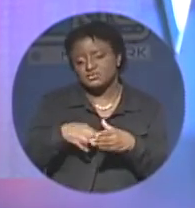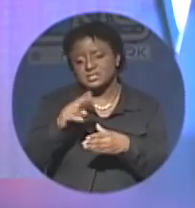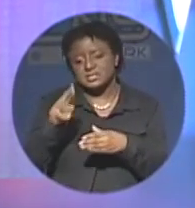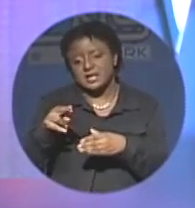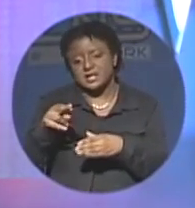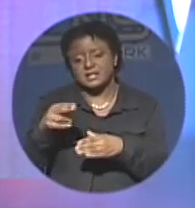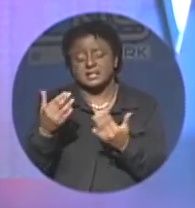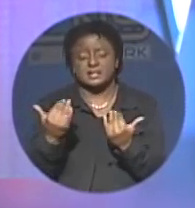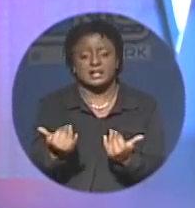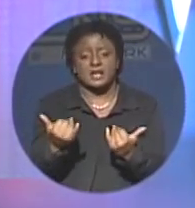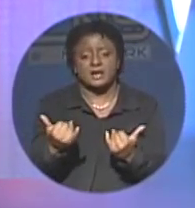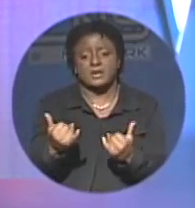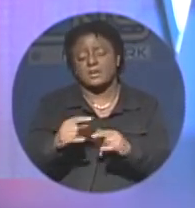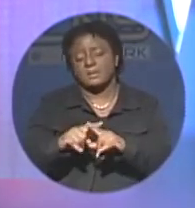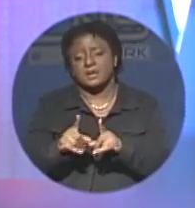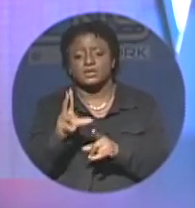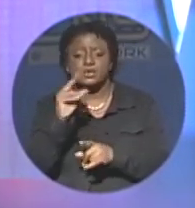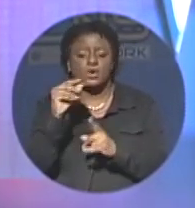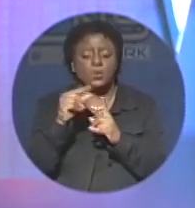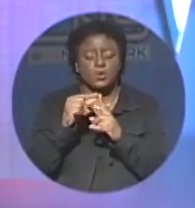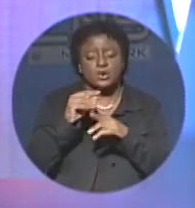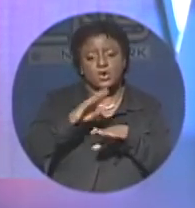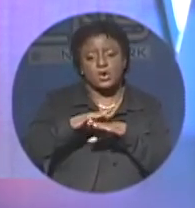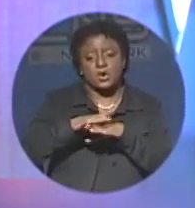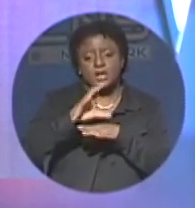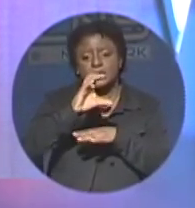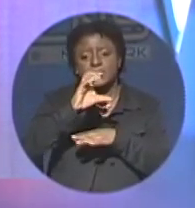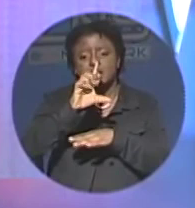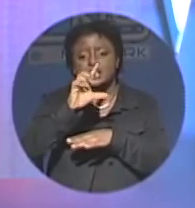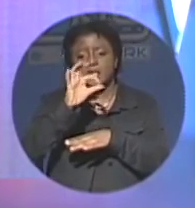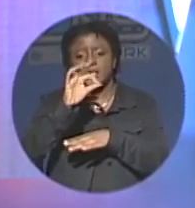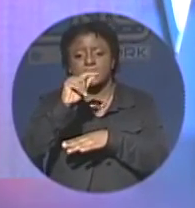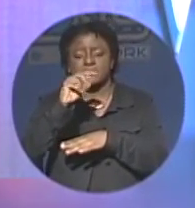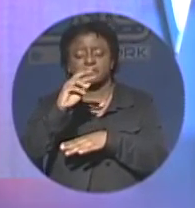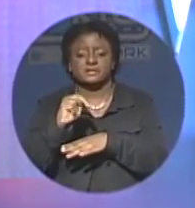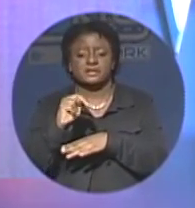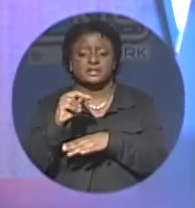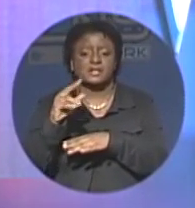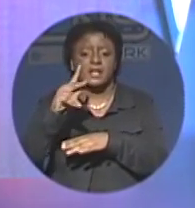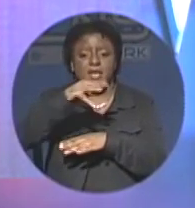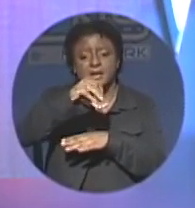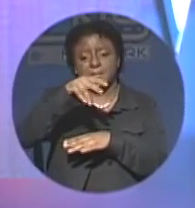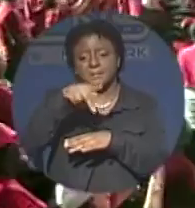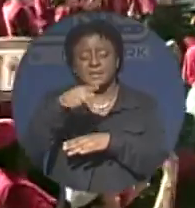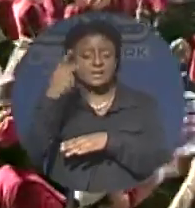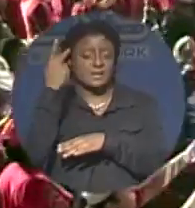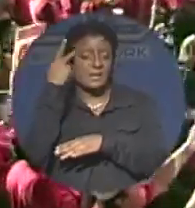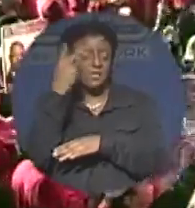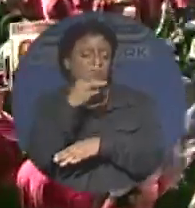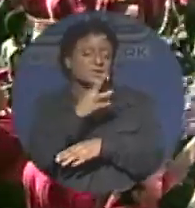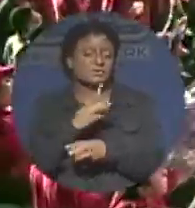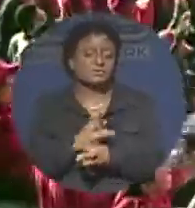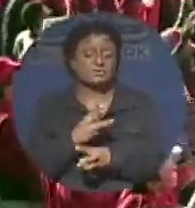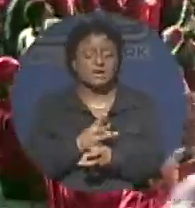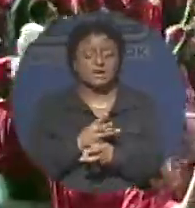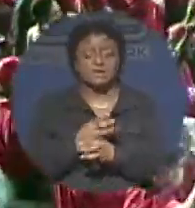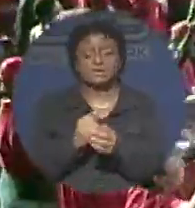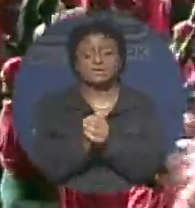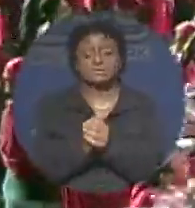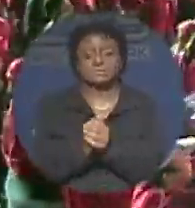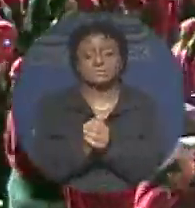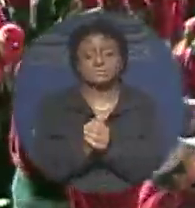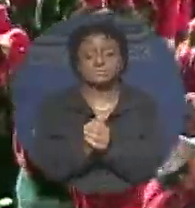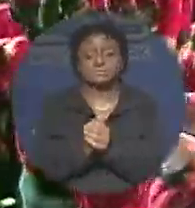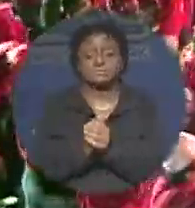no word though on Clifton MP Kendall Wright. Both individuals have decided not to discuss the matter in the media or give credence to stories circulating in the